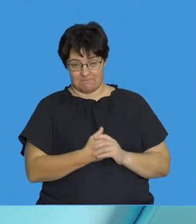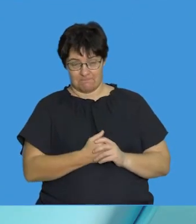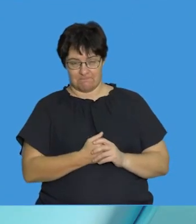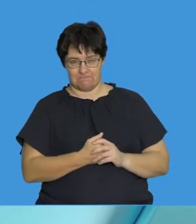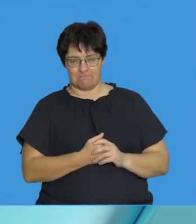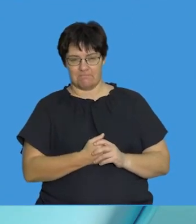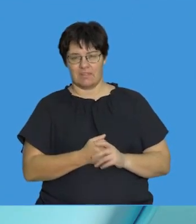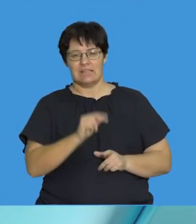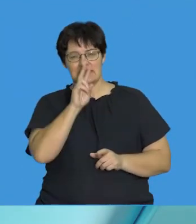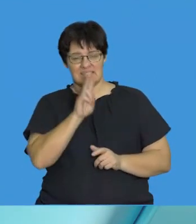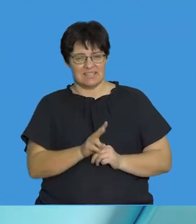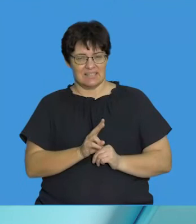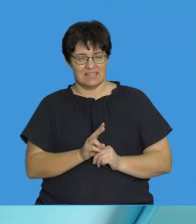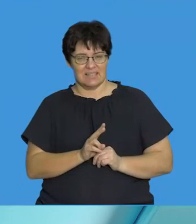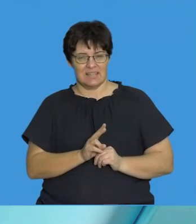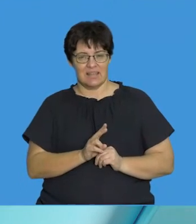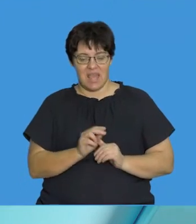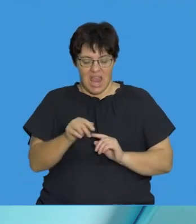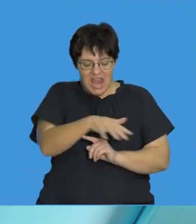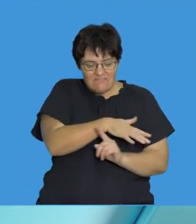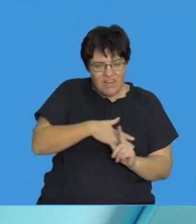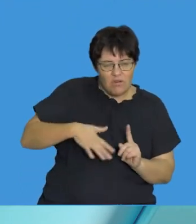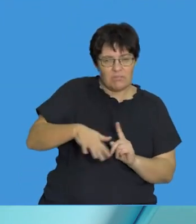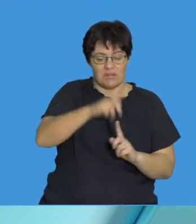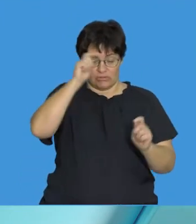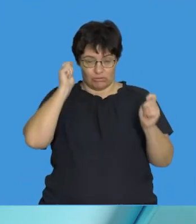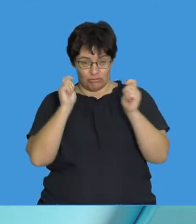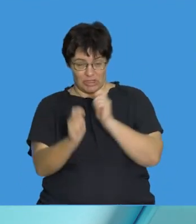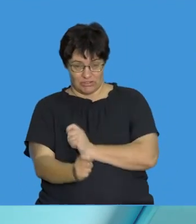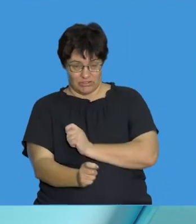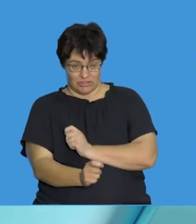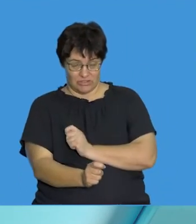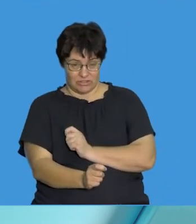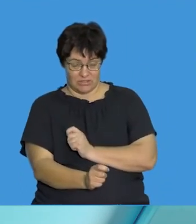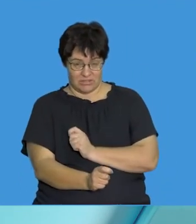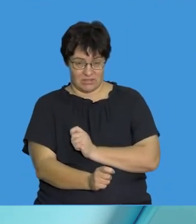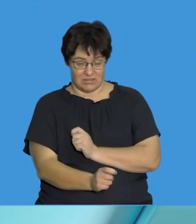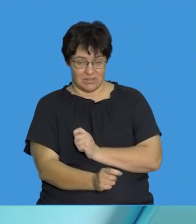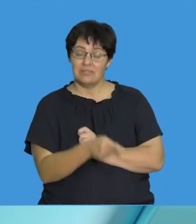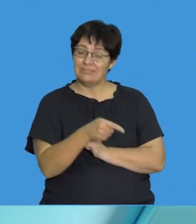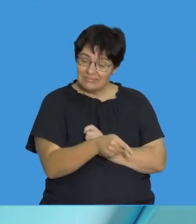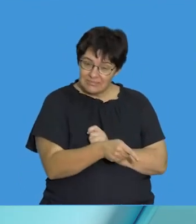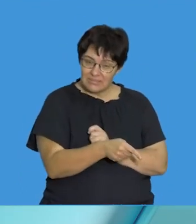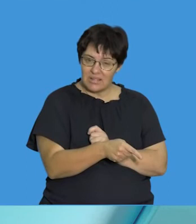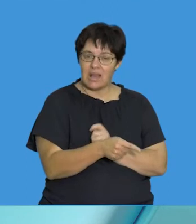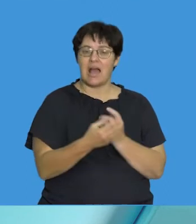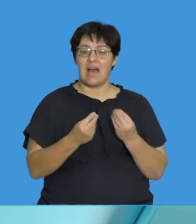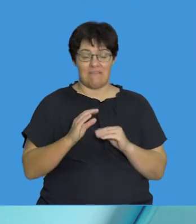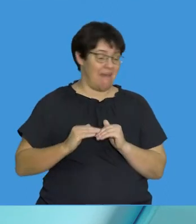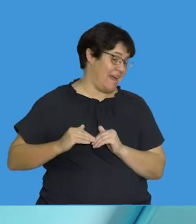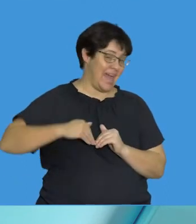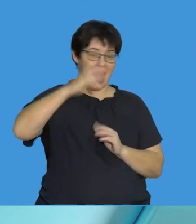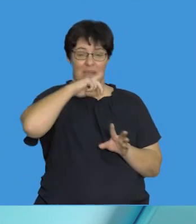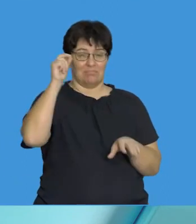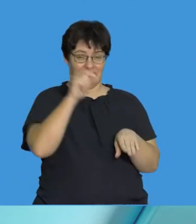malaria. So we see that the environment, when it changes, for example, in this case, an environment which has